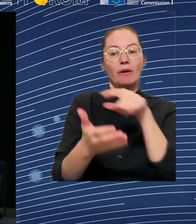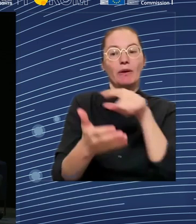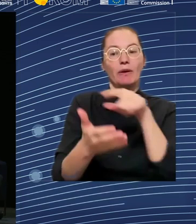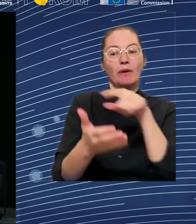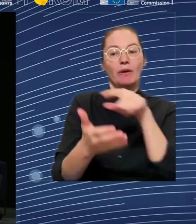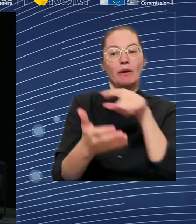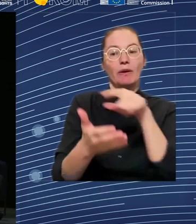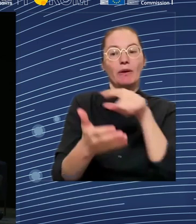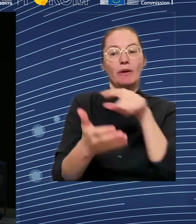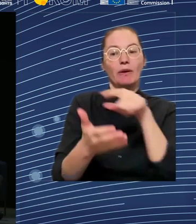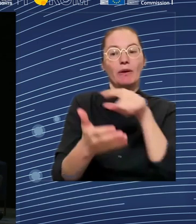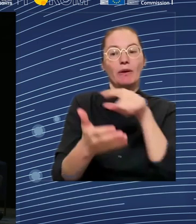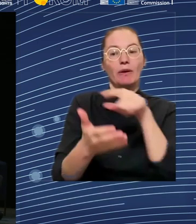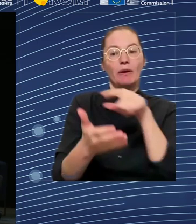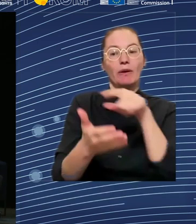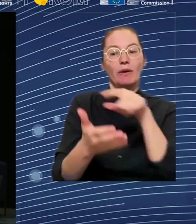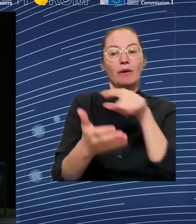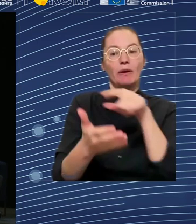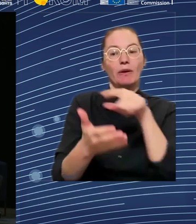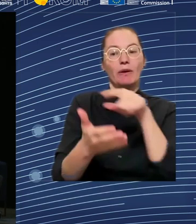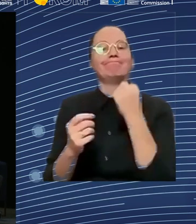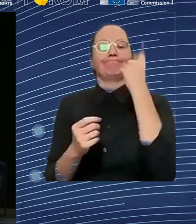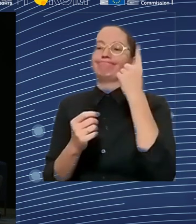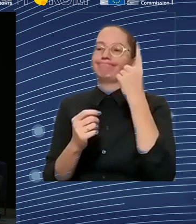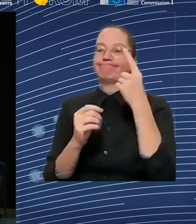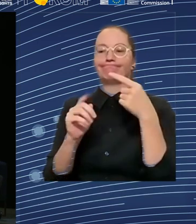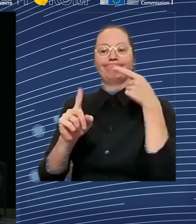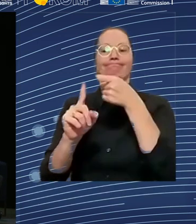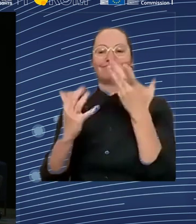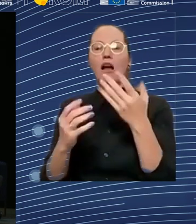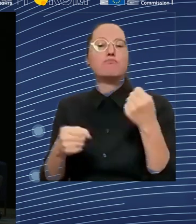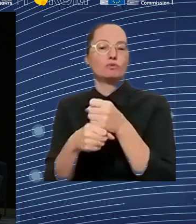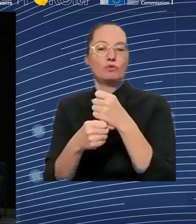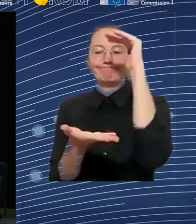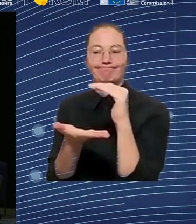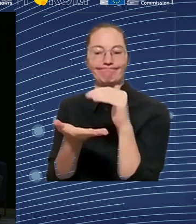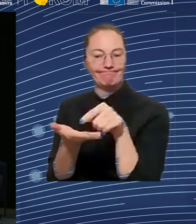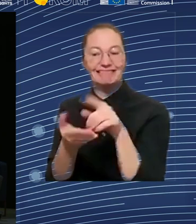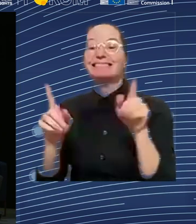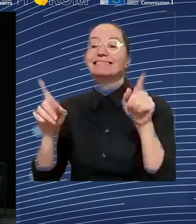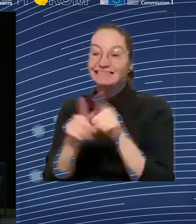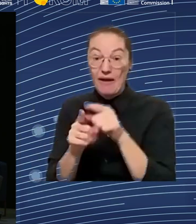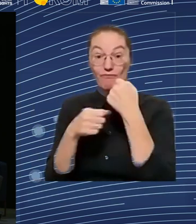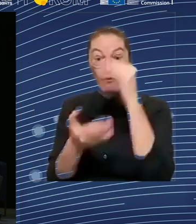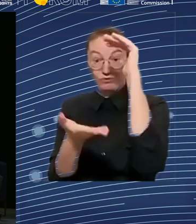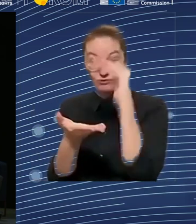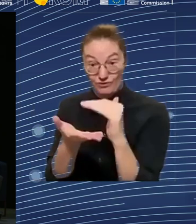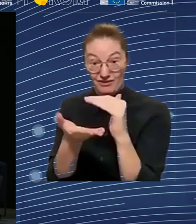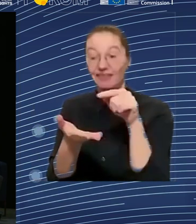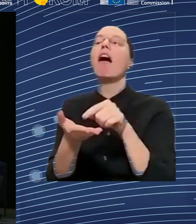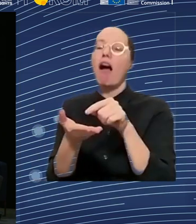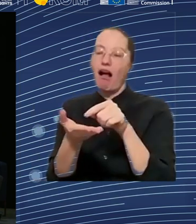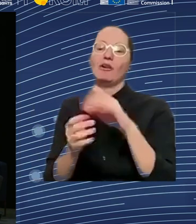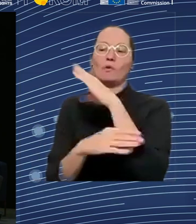morning and to have the opportunity to exchange on the topic. But I want to start by thanking the European Commission and Barbara for making this very good